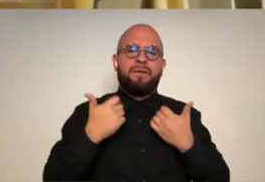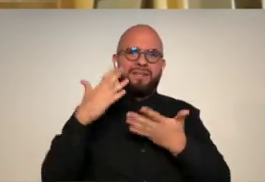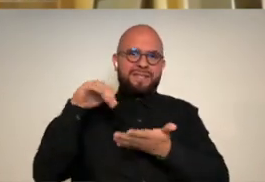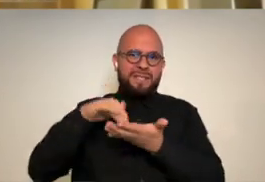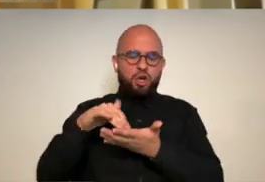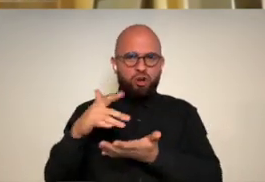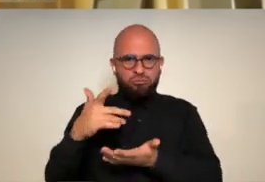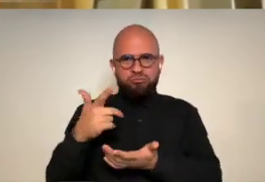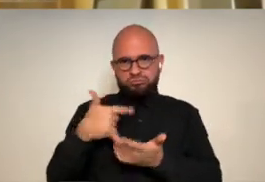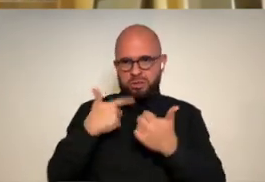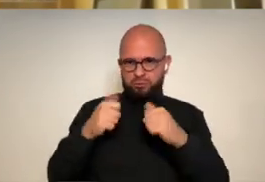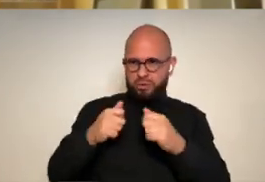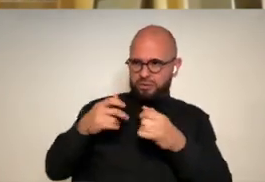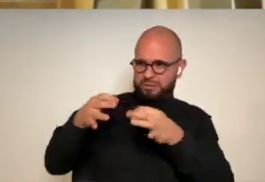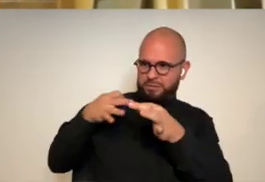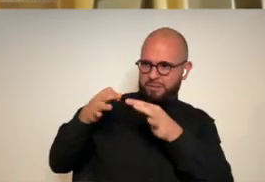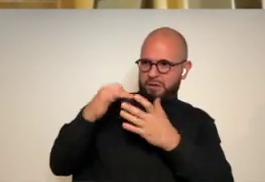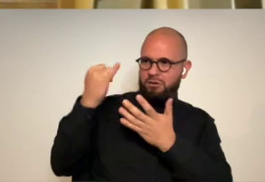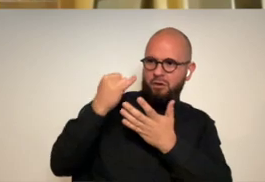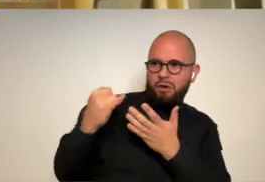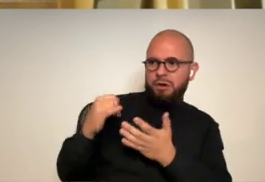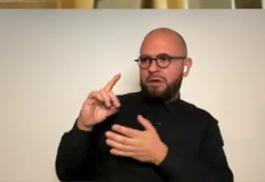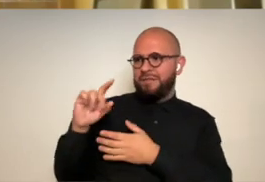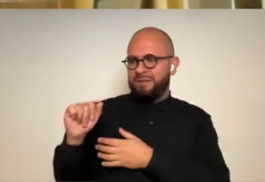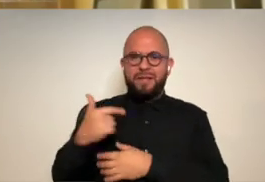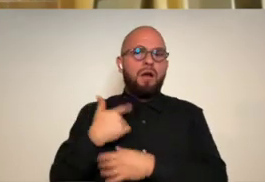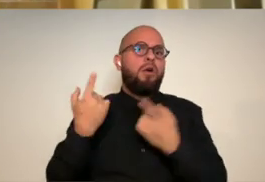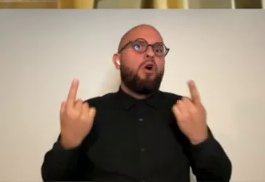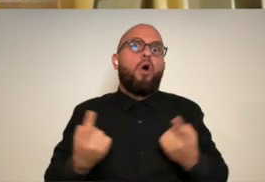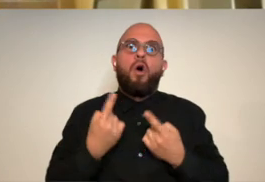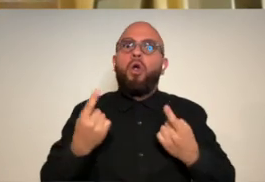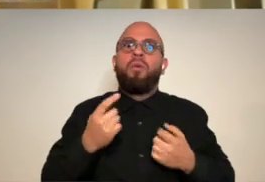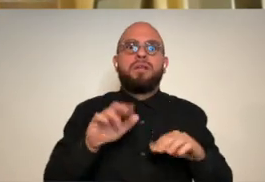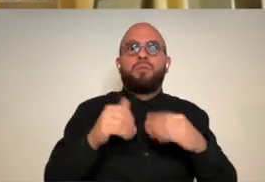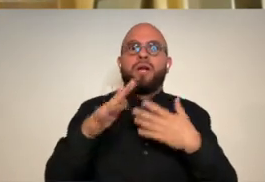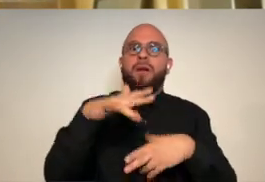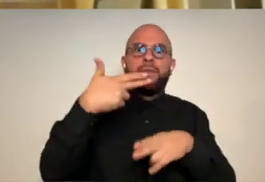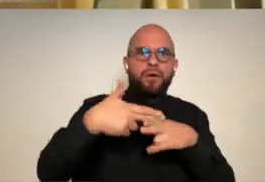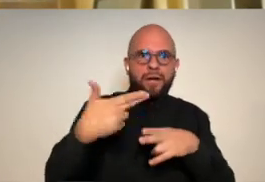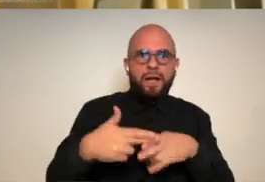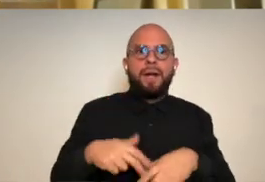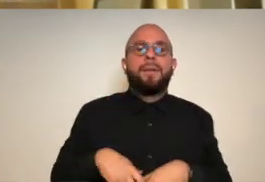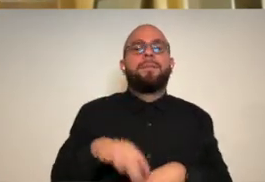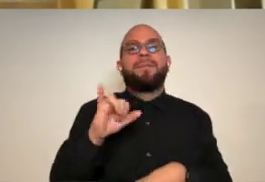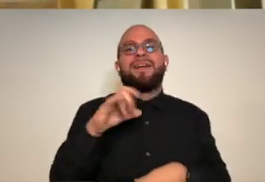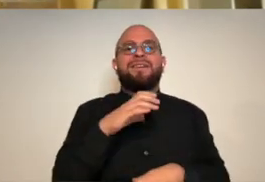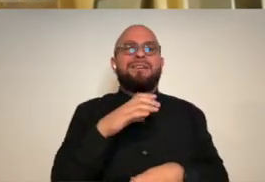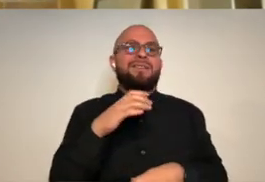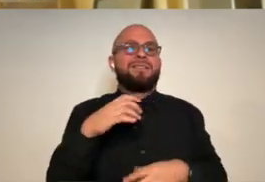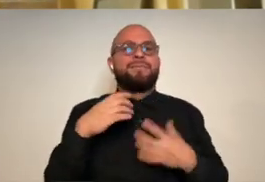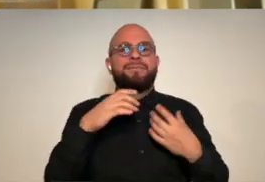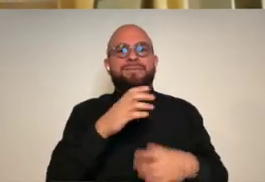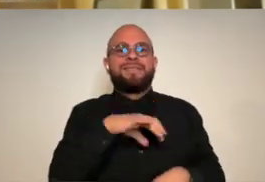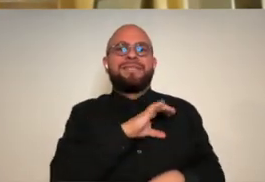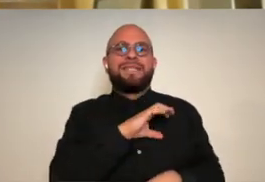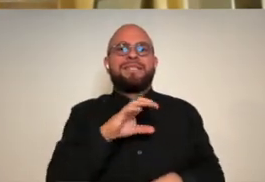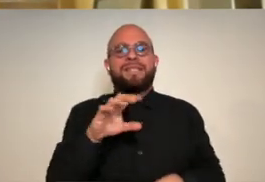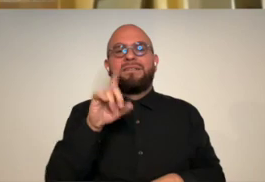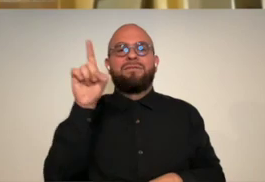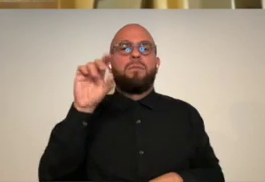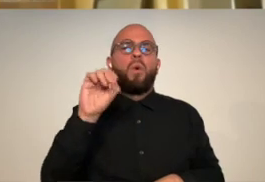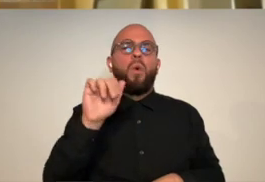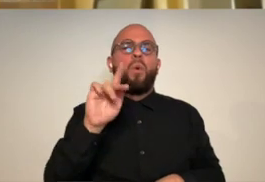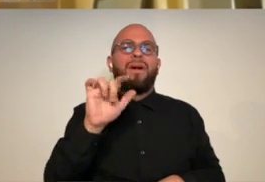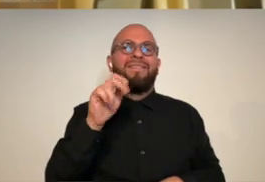chico they're an independent living center and i'm trying to explain like arts and disability i bring you guys up as an example so i bring up sins invalid